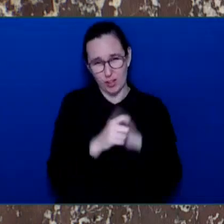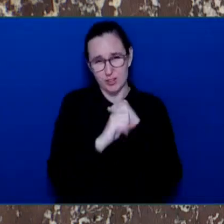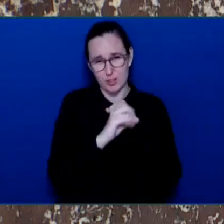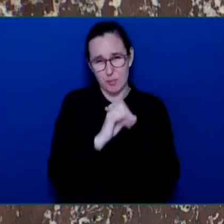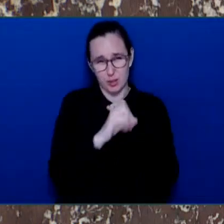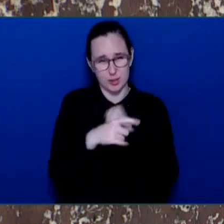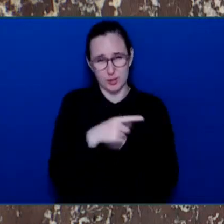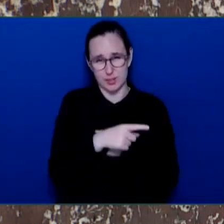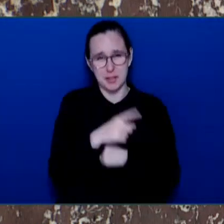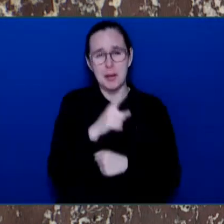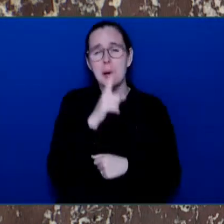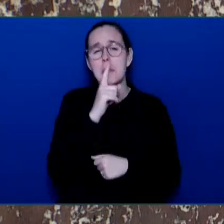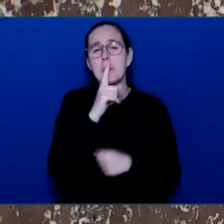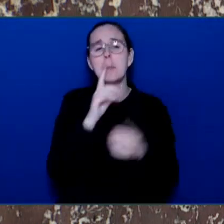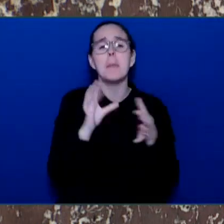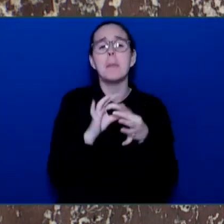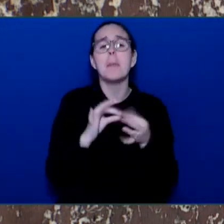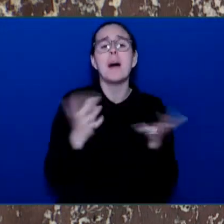the last few years.